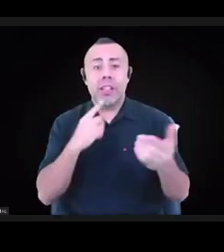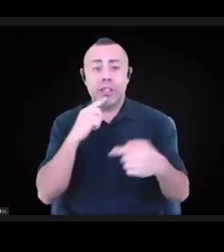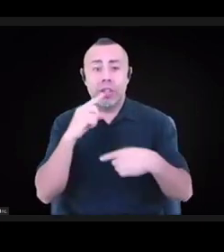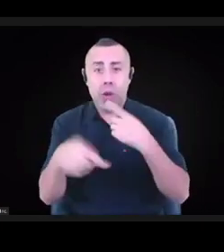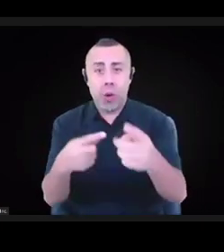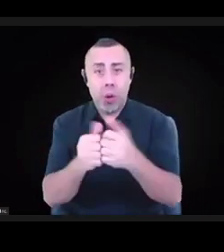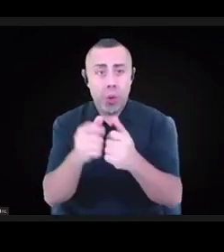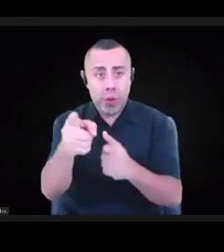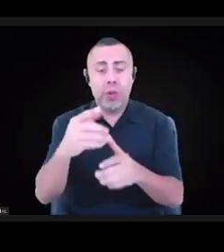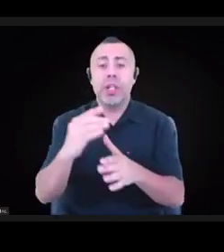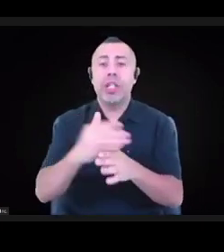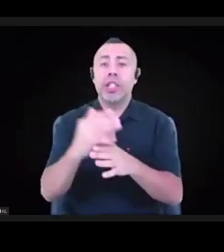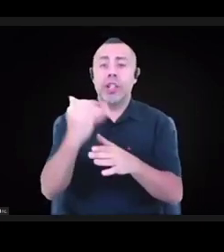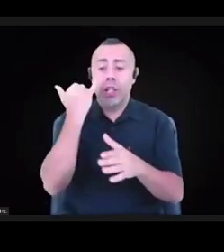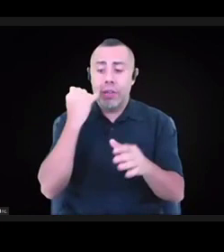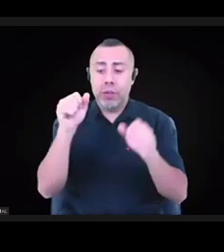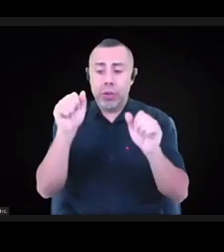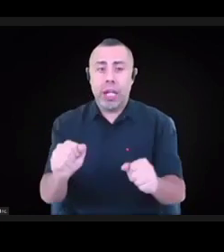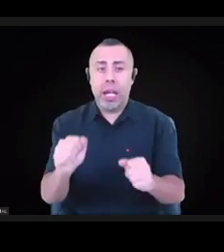share that back.